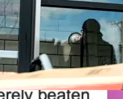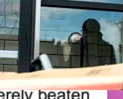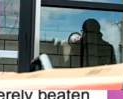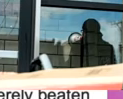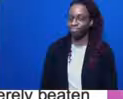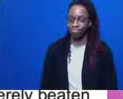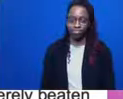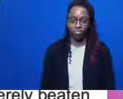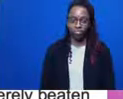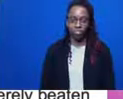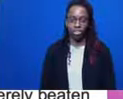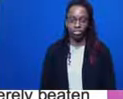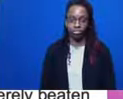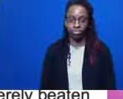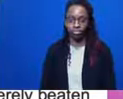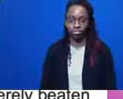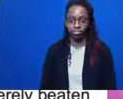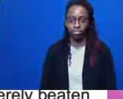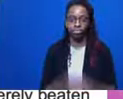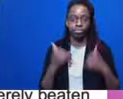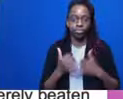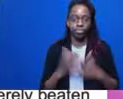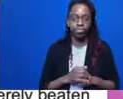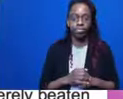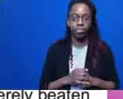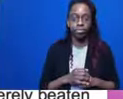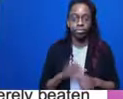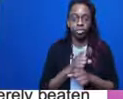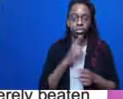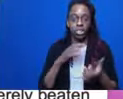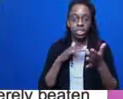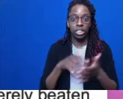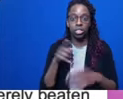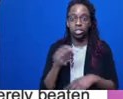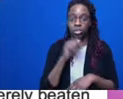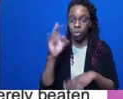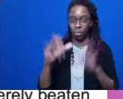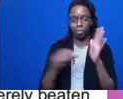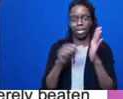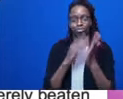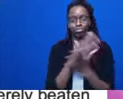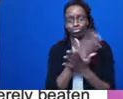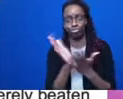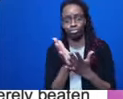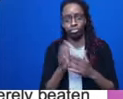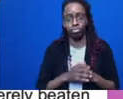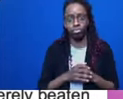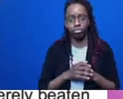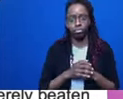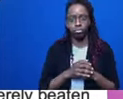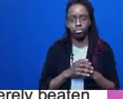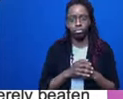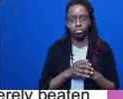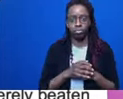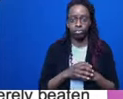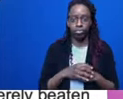that they're not 100 pages. You don't want a really long thing that people you're going to have people read. So